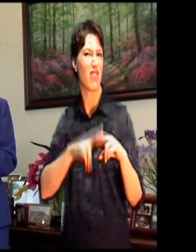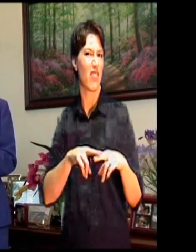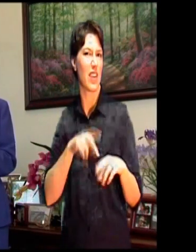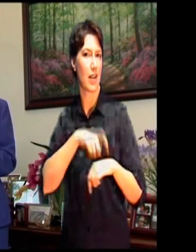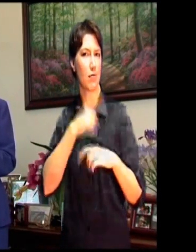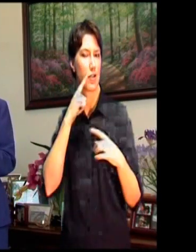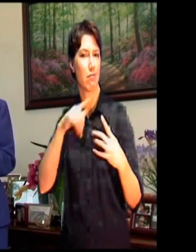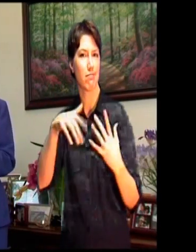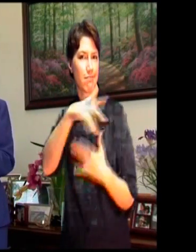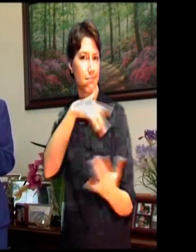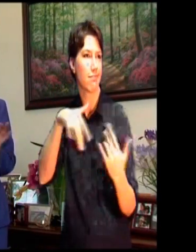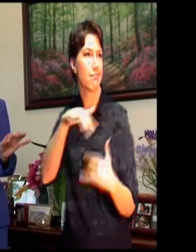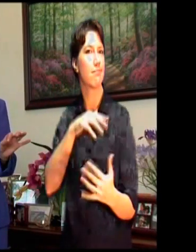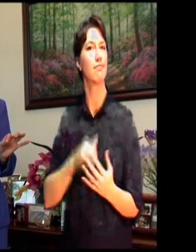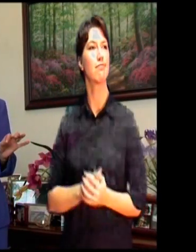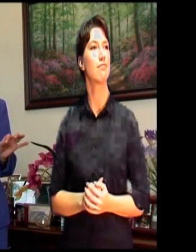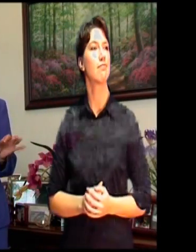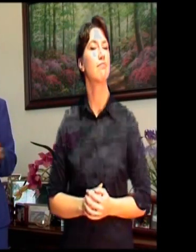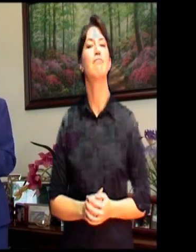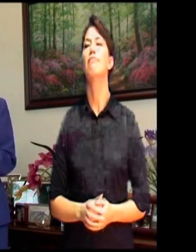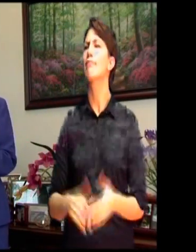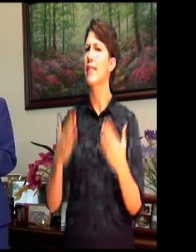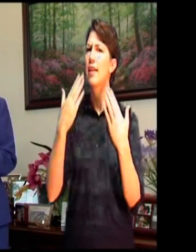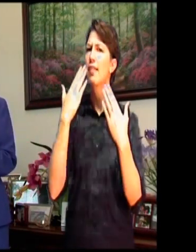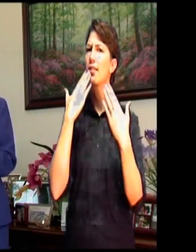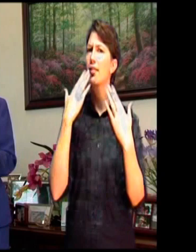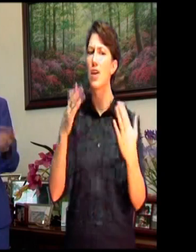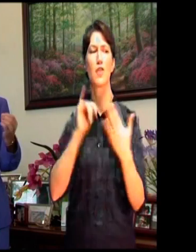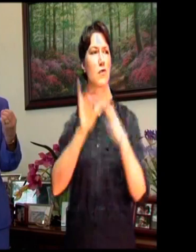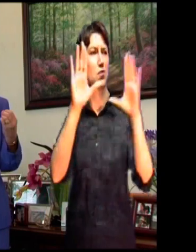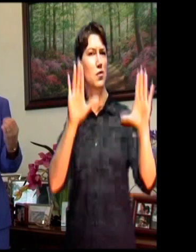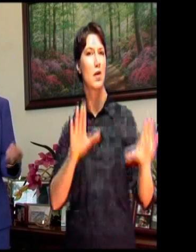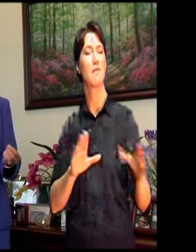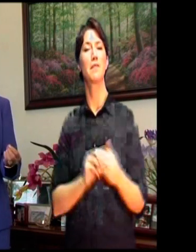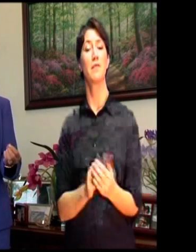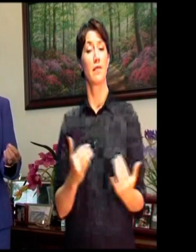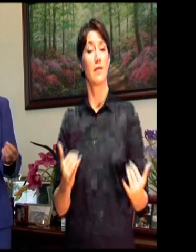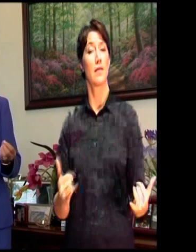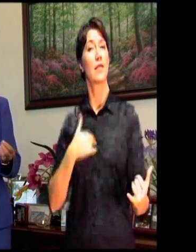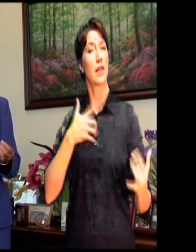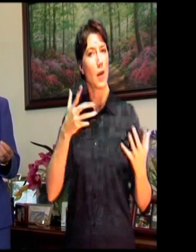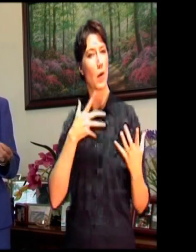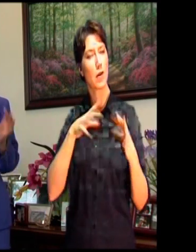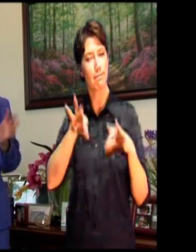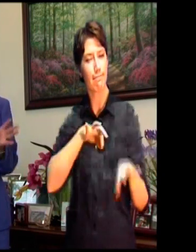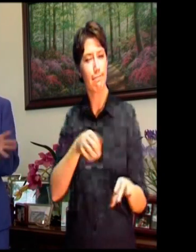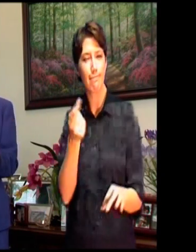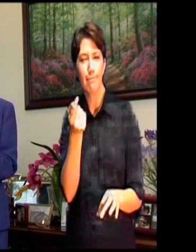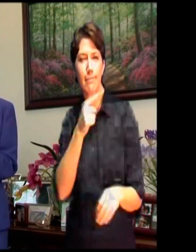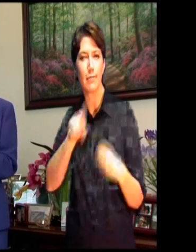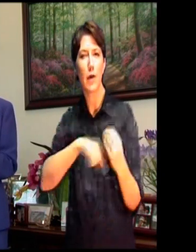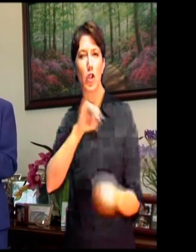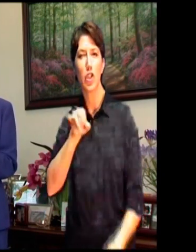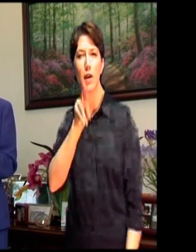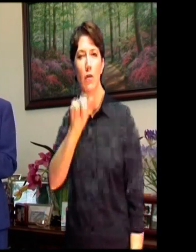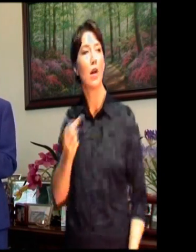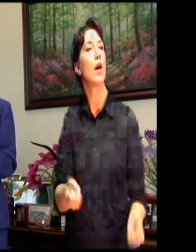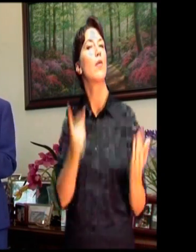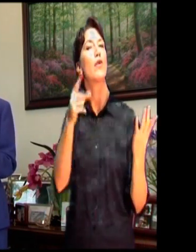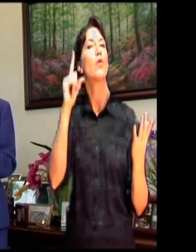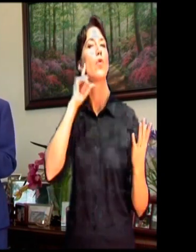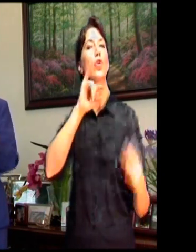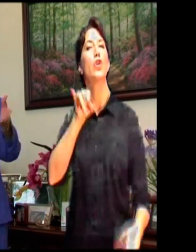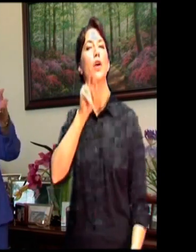Well, thank you so much. That was fabulous. And what I'd like to do is tell you a little bit about Jaffra and introduce you to Jaffra. How many of have heard of Jaffra before?